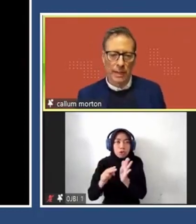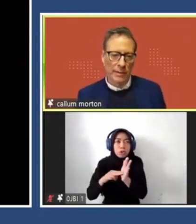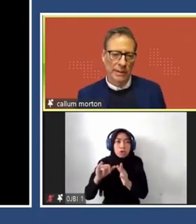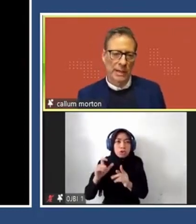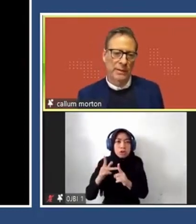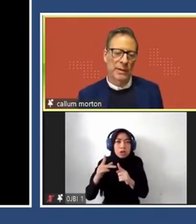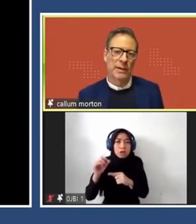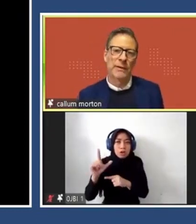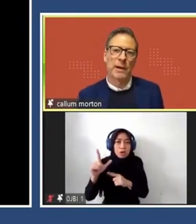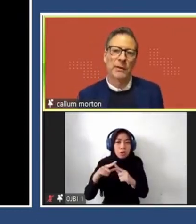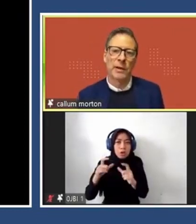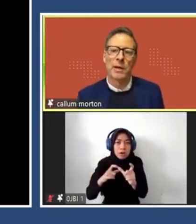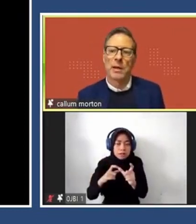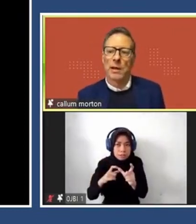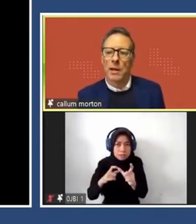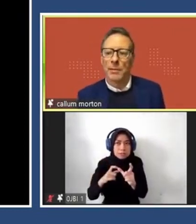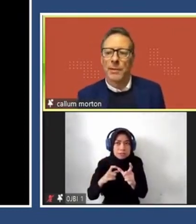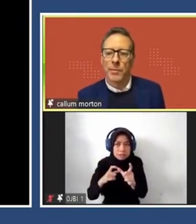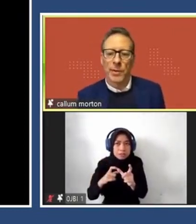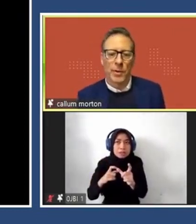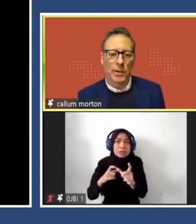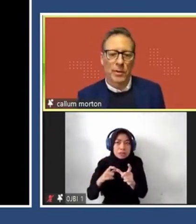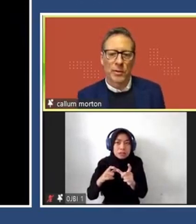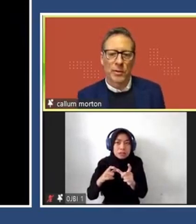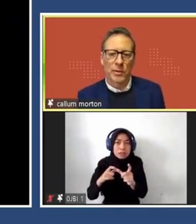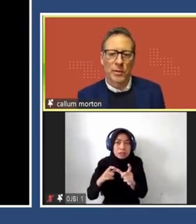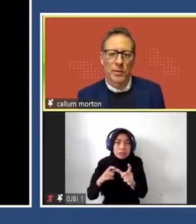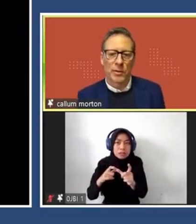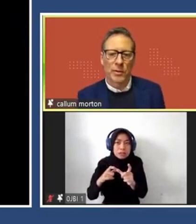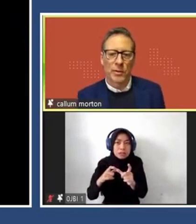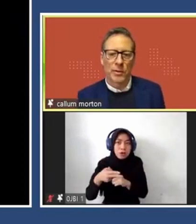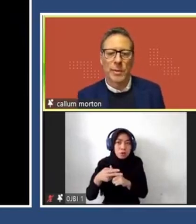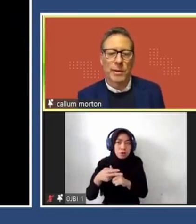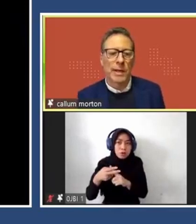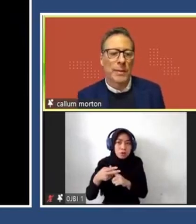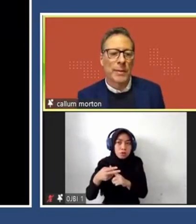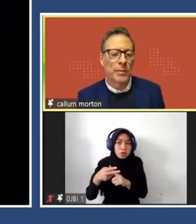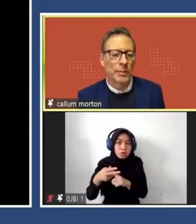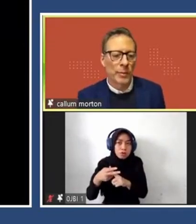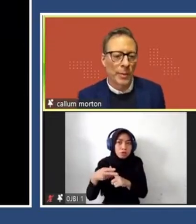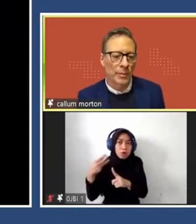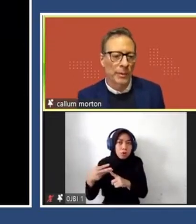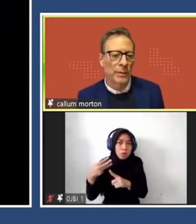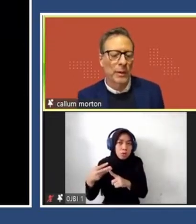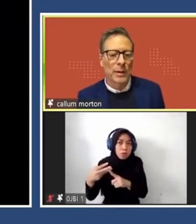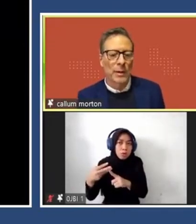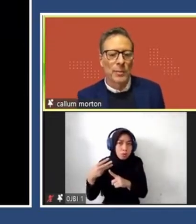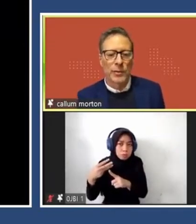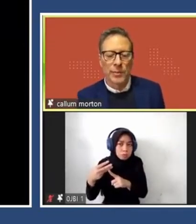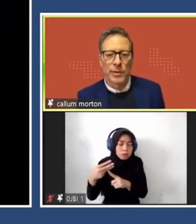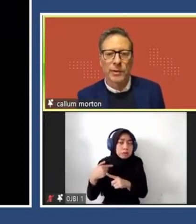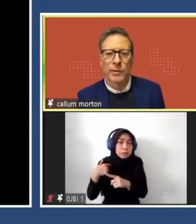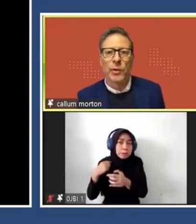an artist, a really excellent artist in the faculty. This project is called Termite Economies. He came in and we modelled and